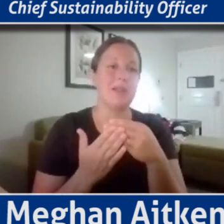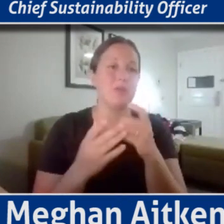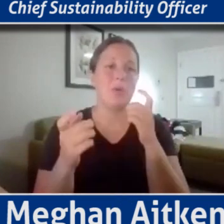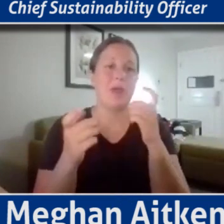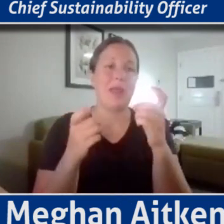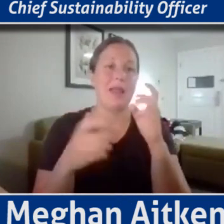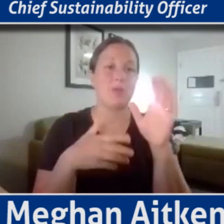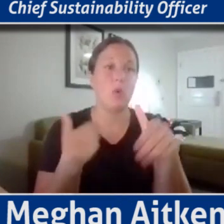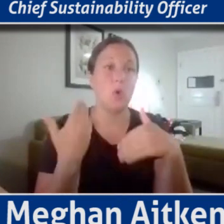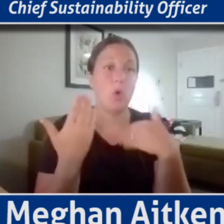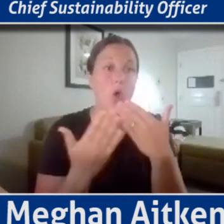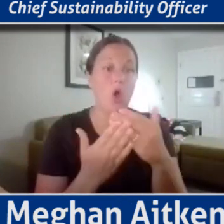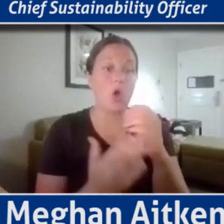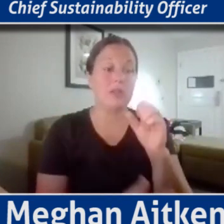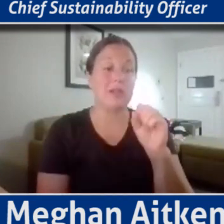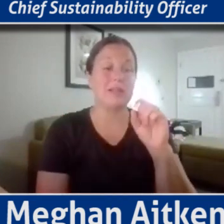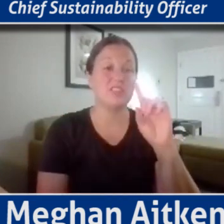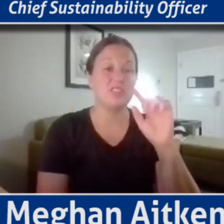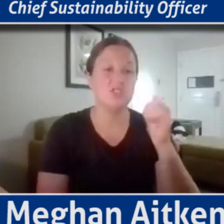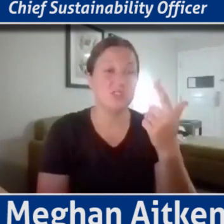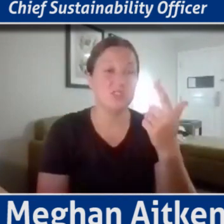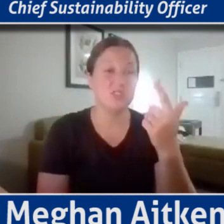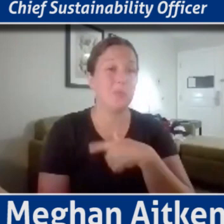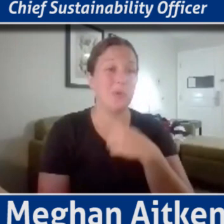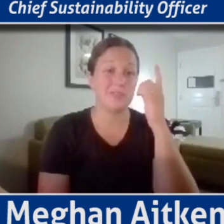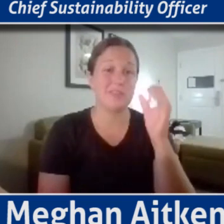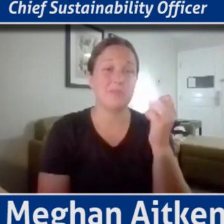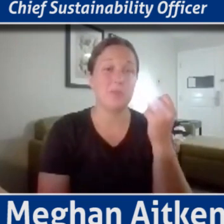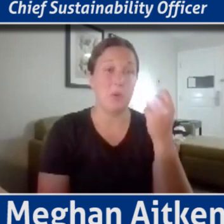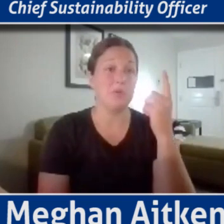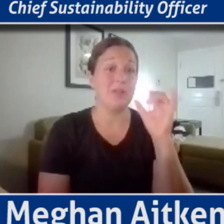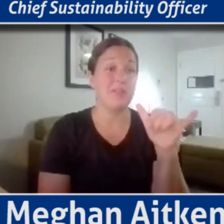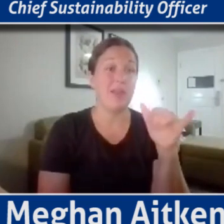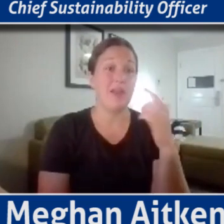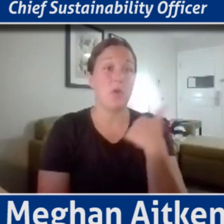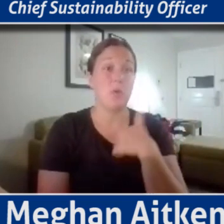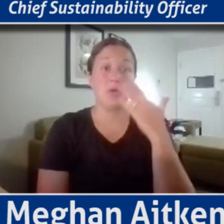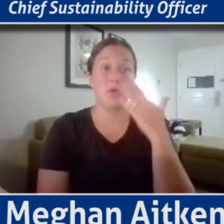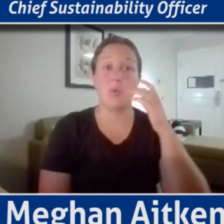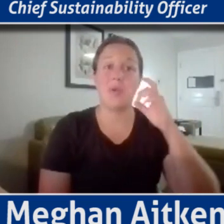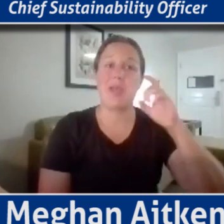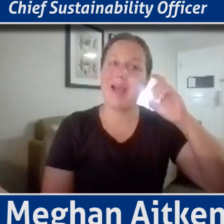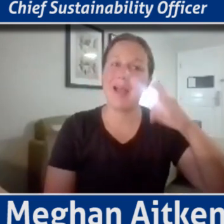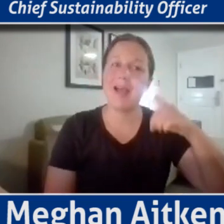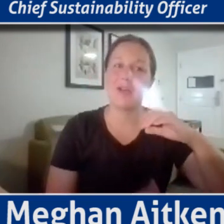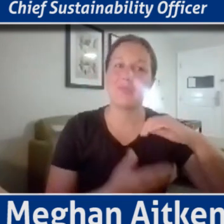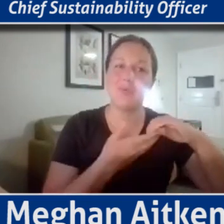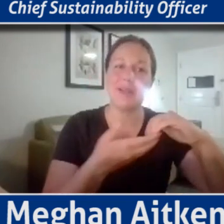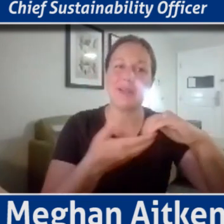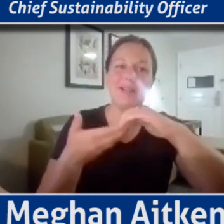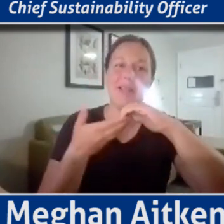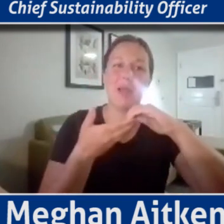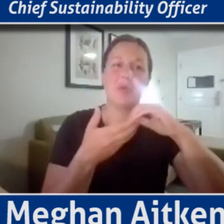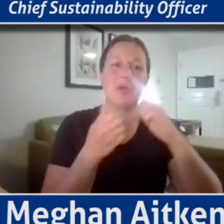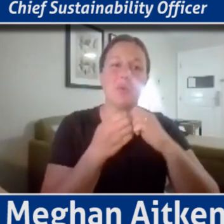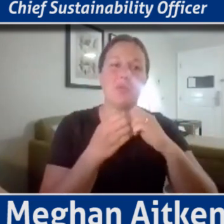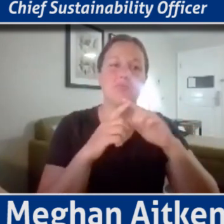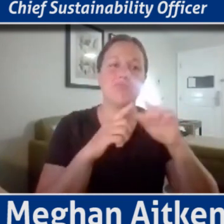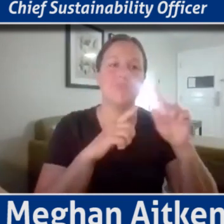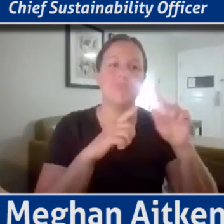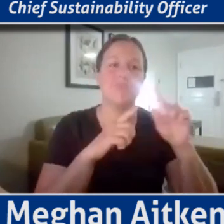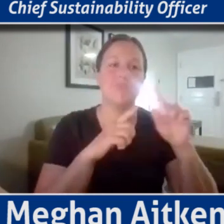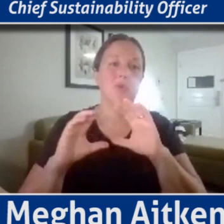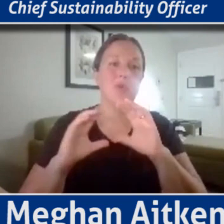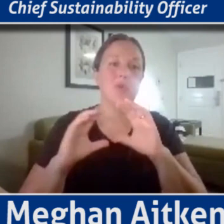SDGs. And we understand that. And we understand that we have to collaborate, uh, with various entities that are doing the work